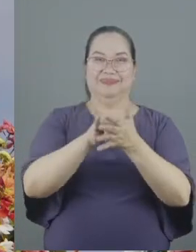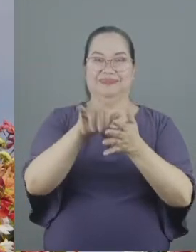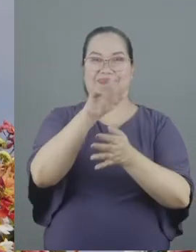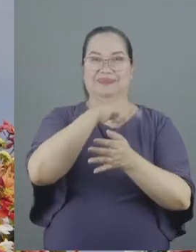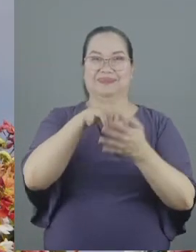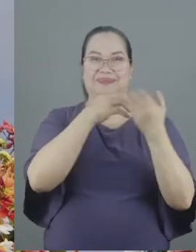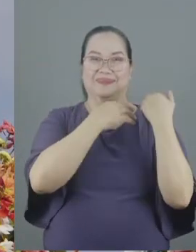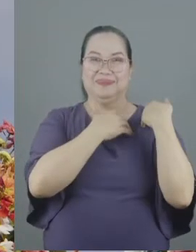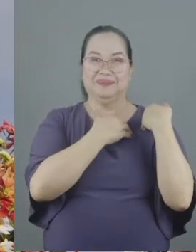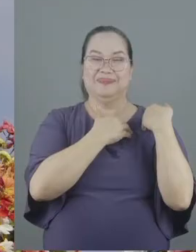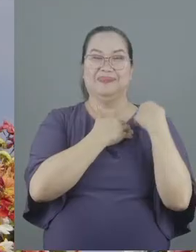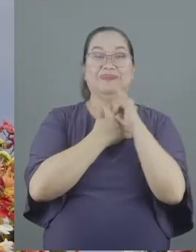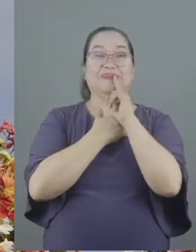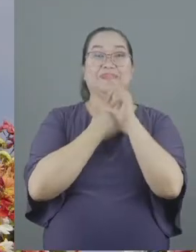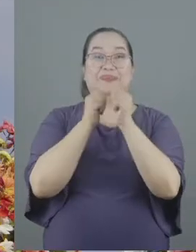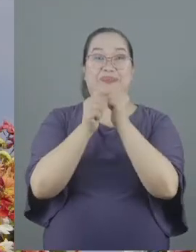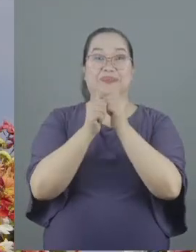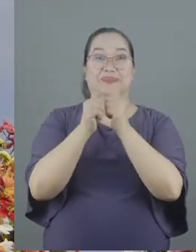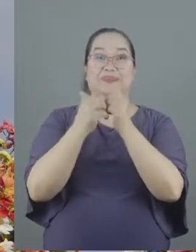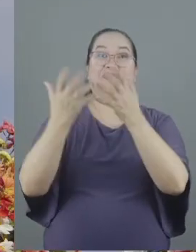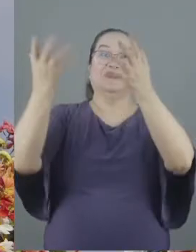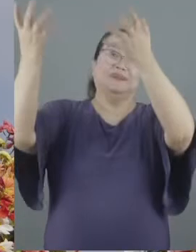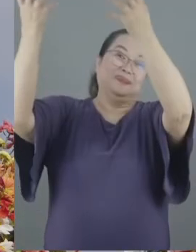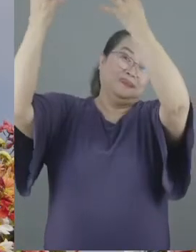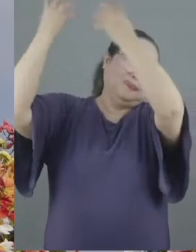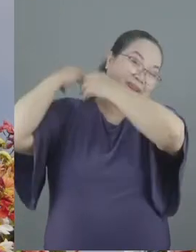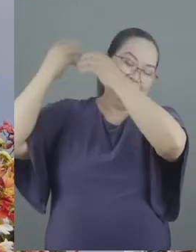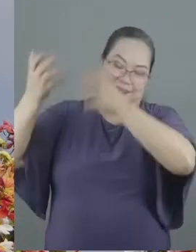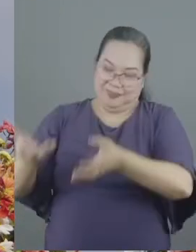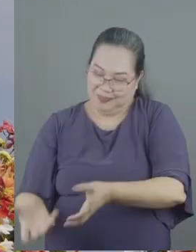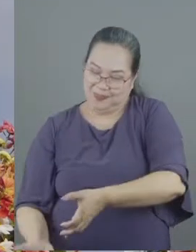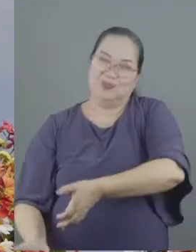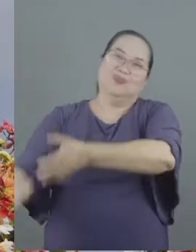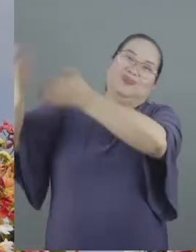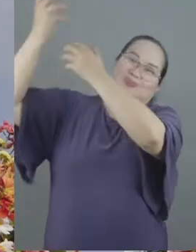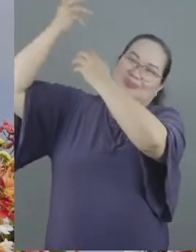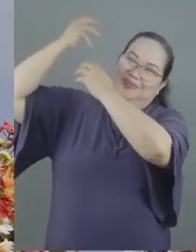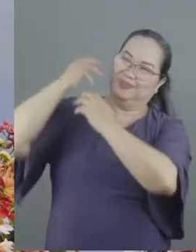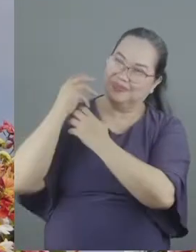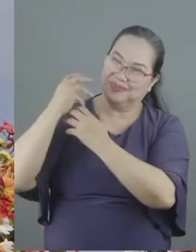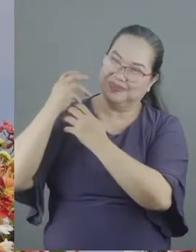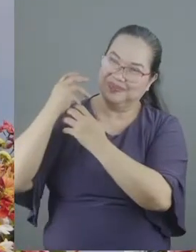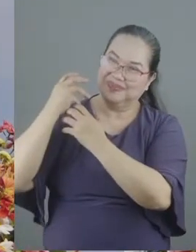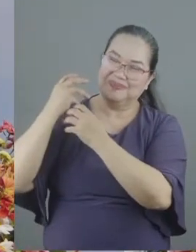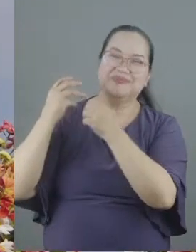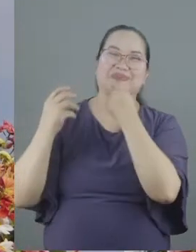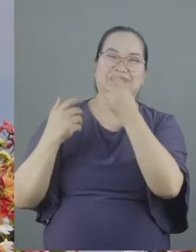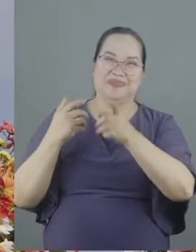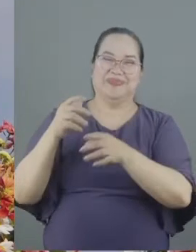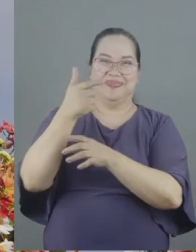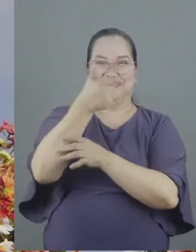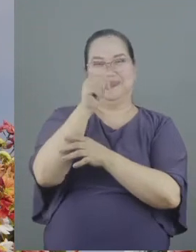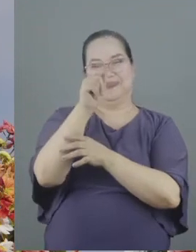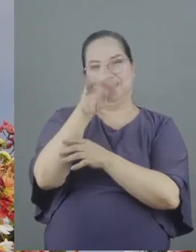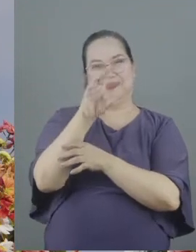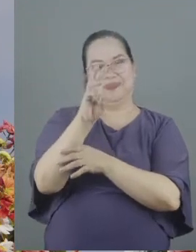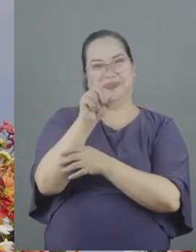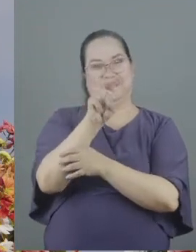word for bear actually means carry to put it on your shoulders that's why in Galatians 6 2 Paul said